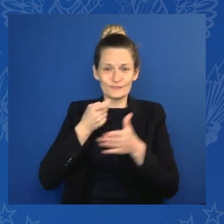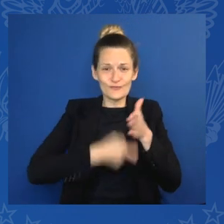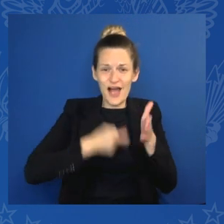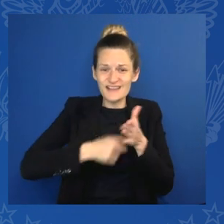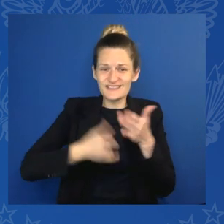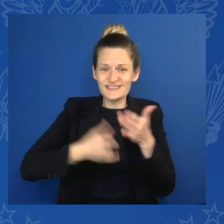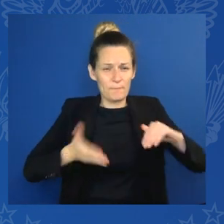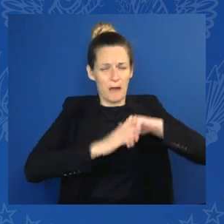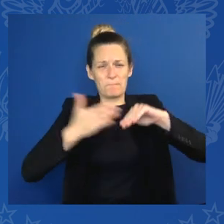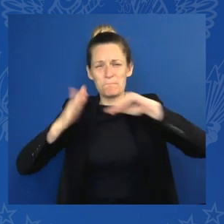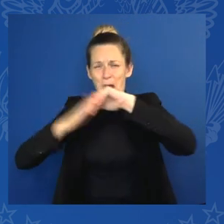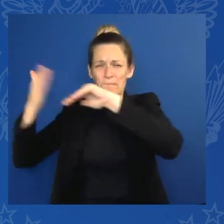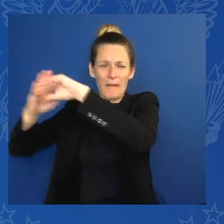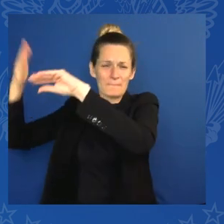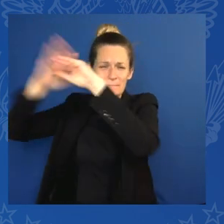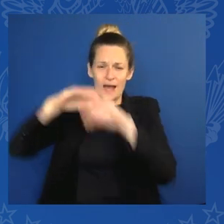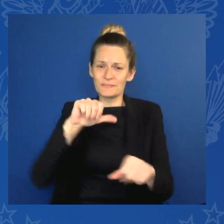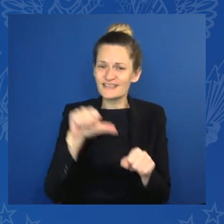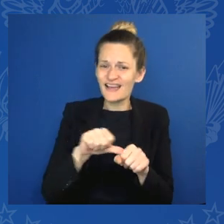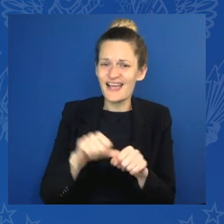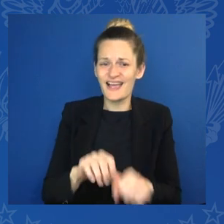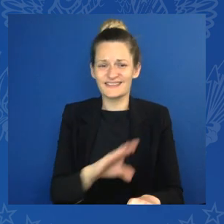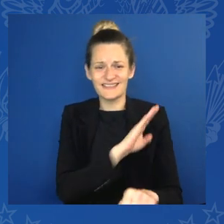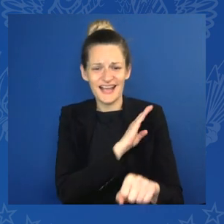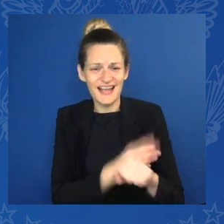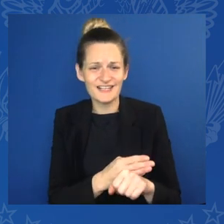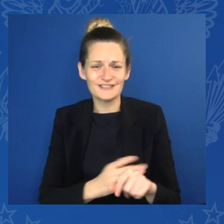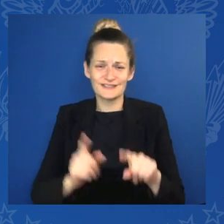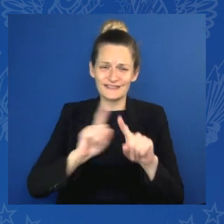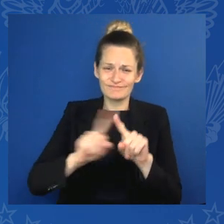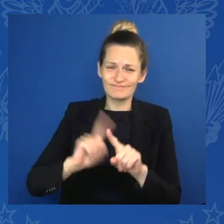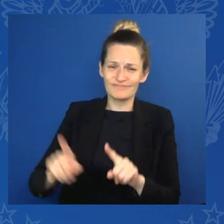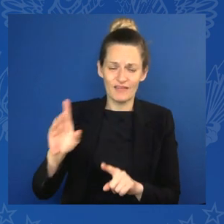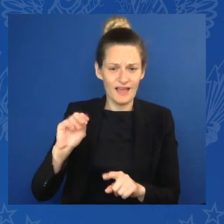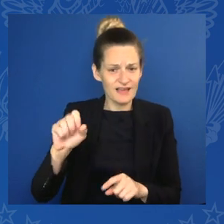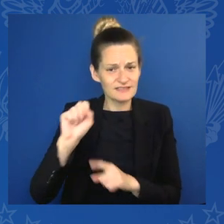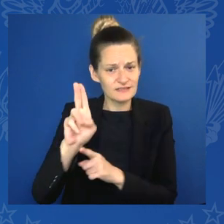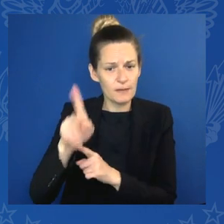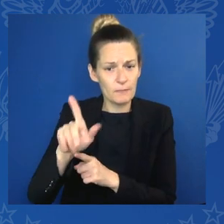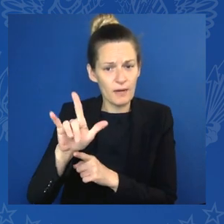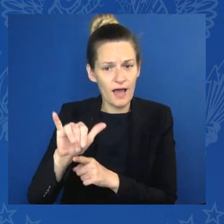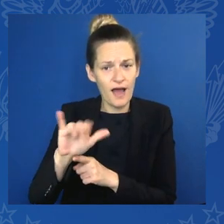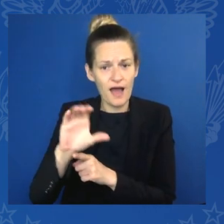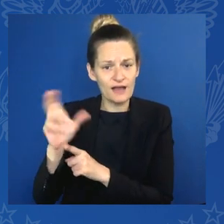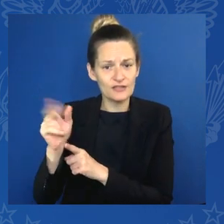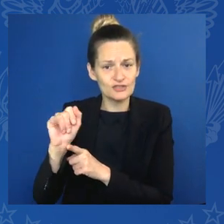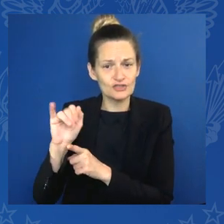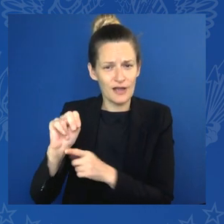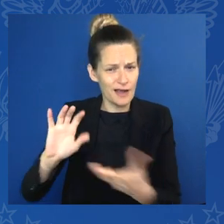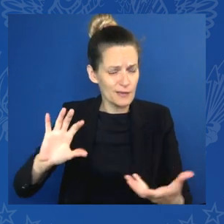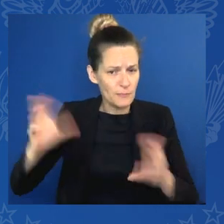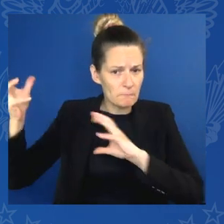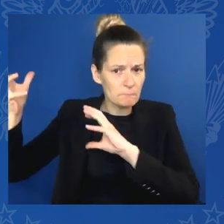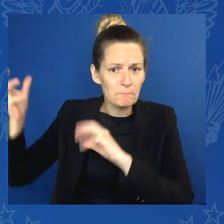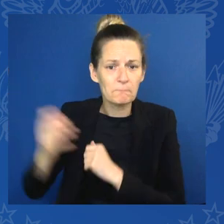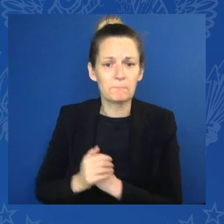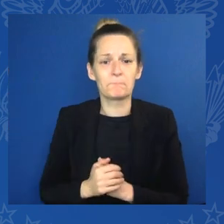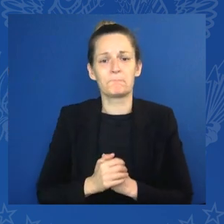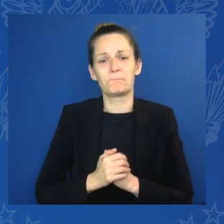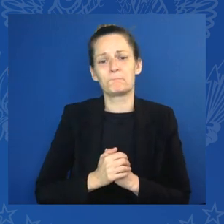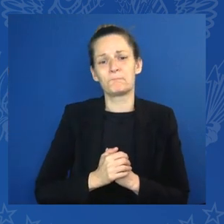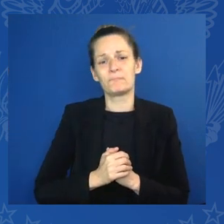chains. In order to deal with these situations, quality infrastructure investment, again,